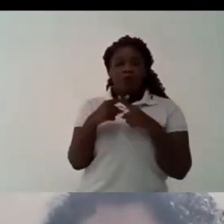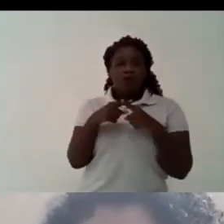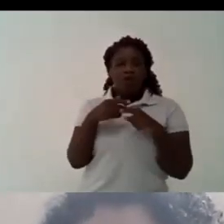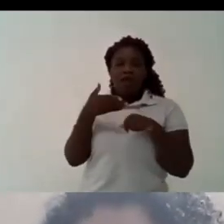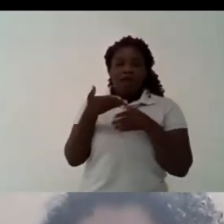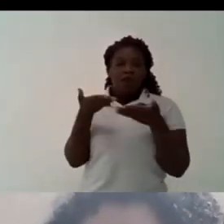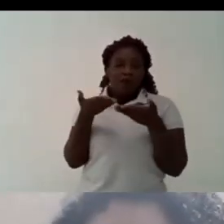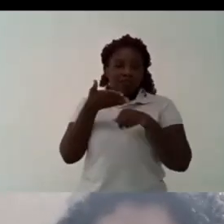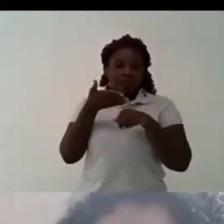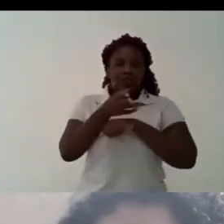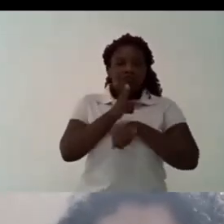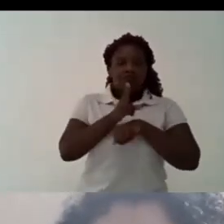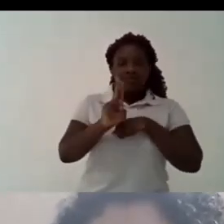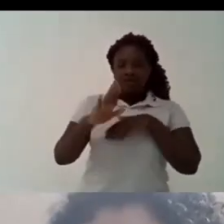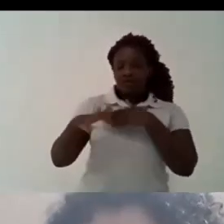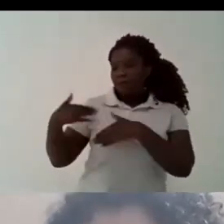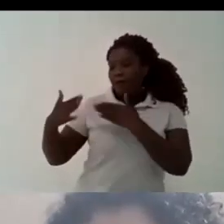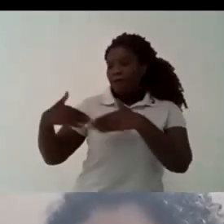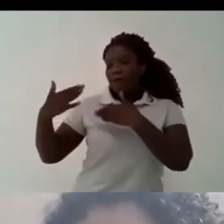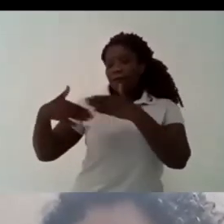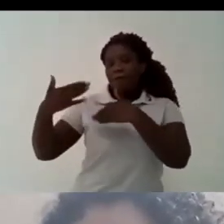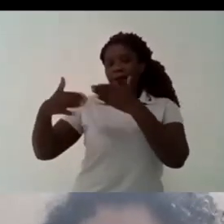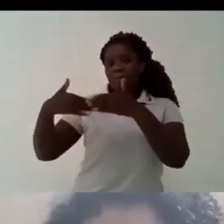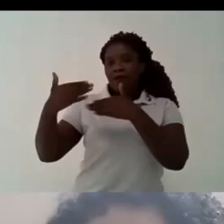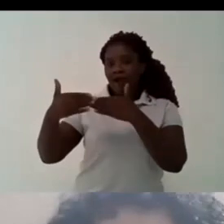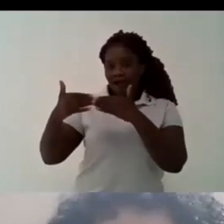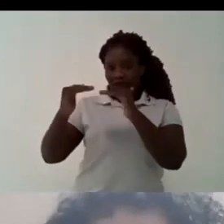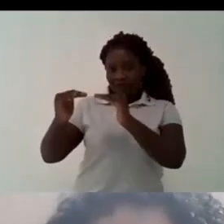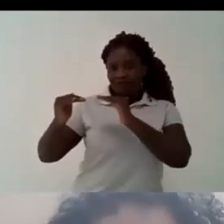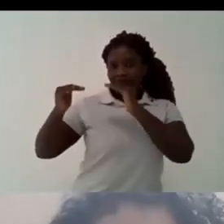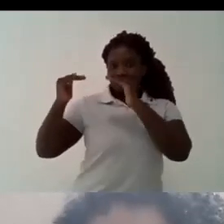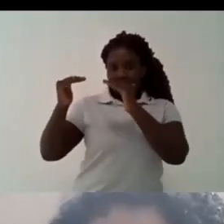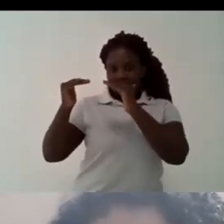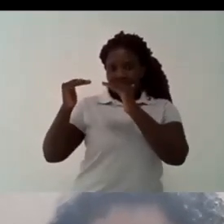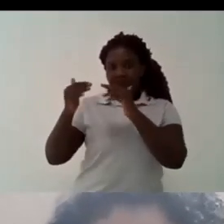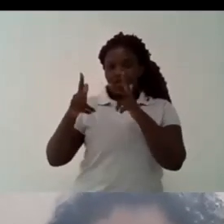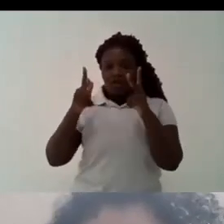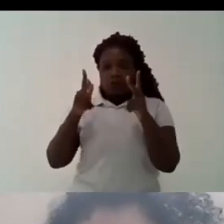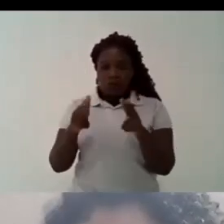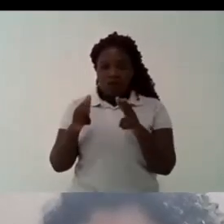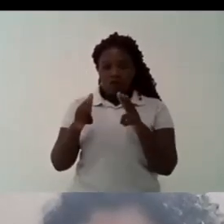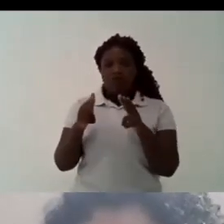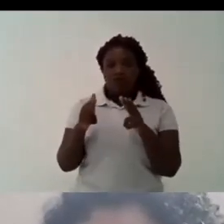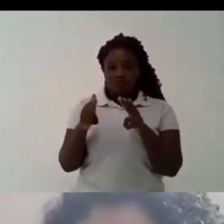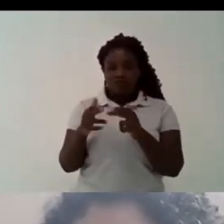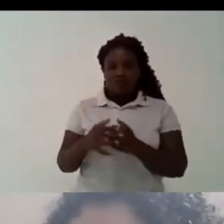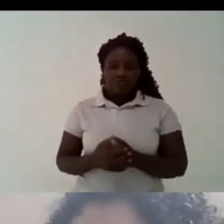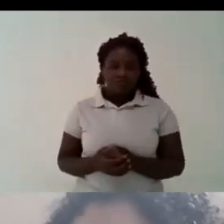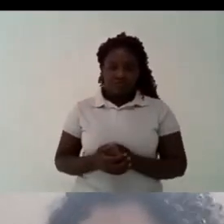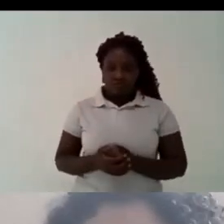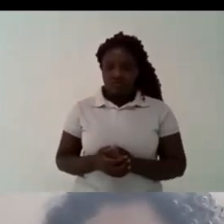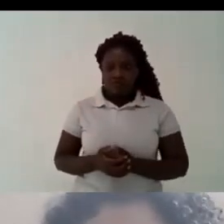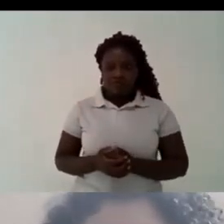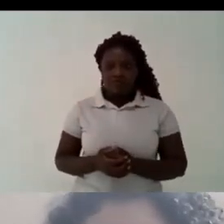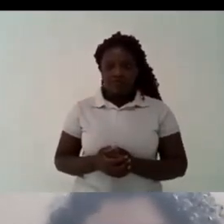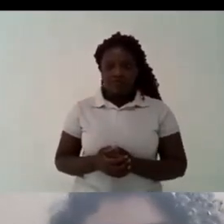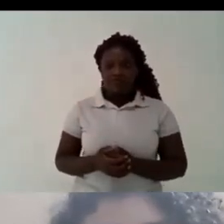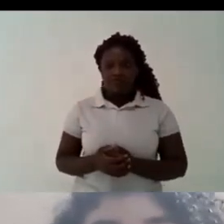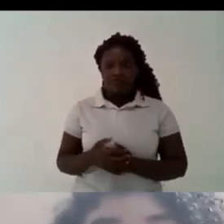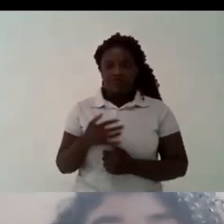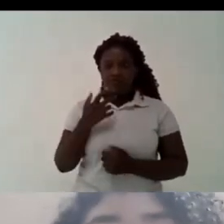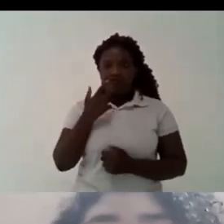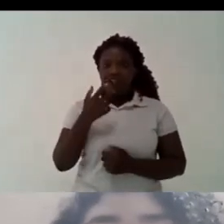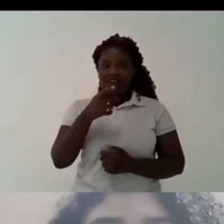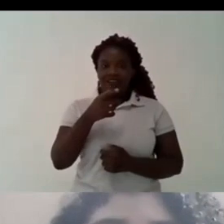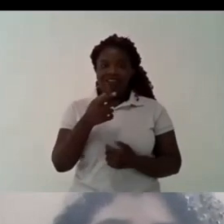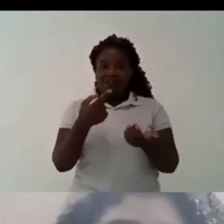the the brazilian society society think that we are going to study and we are gonna